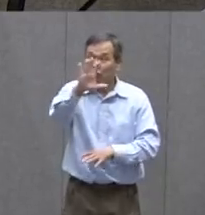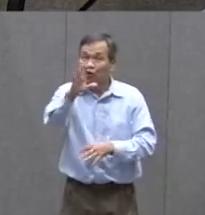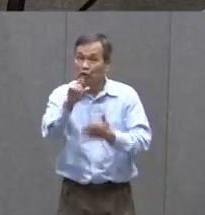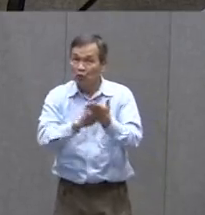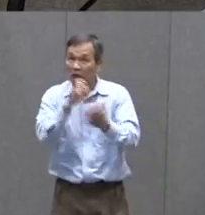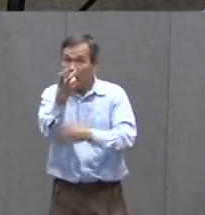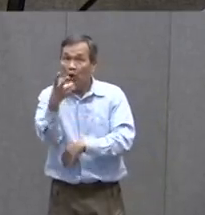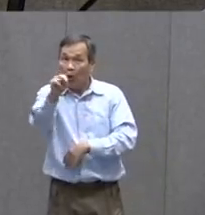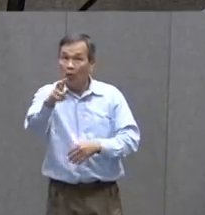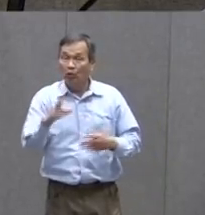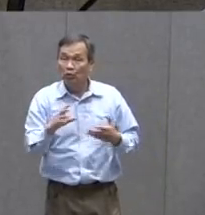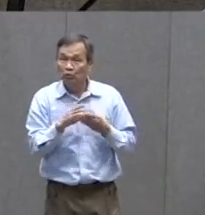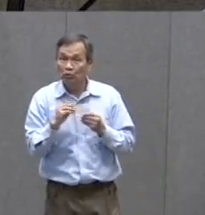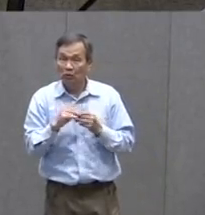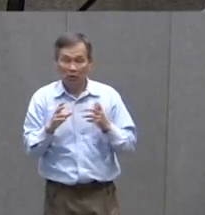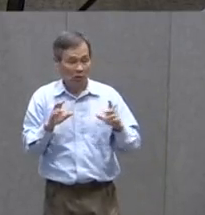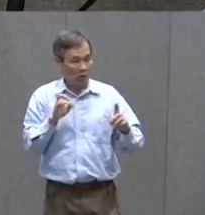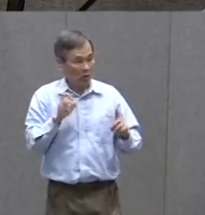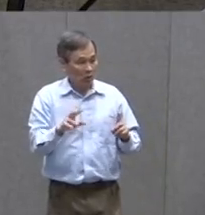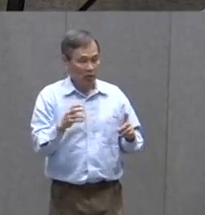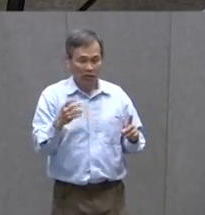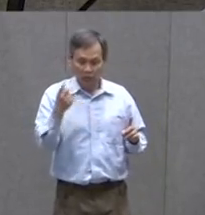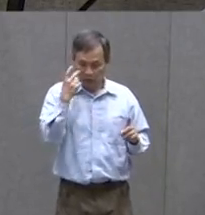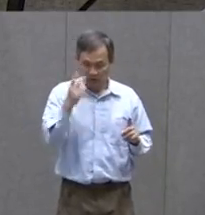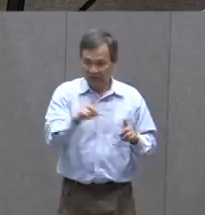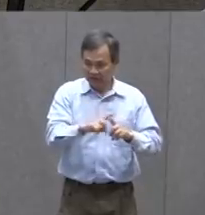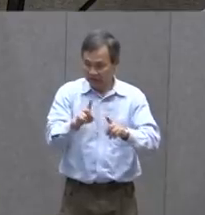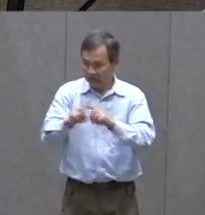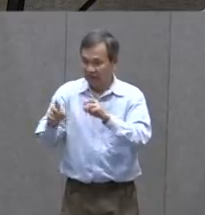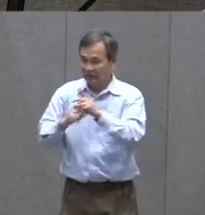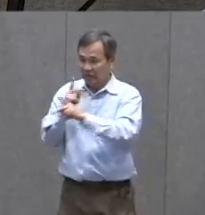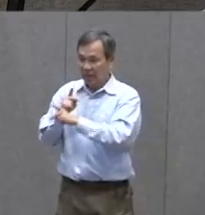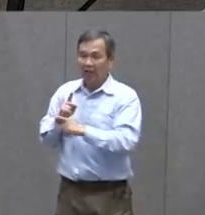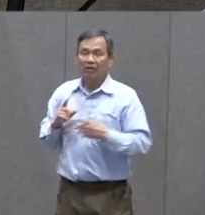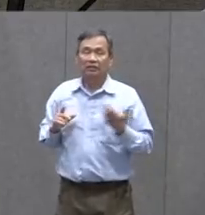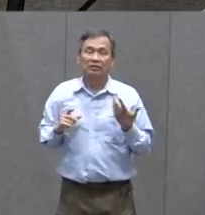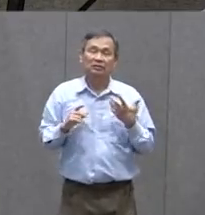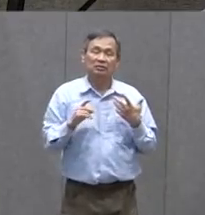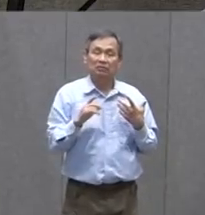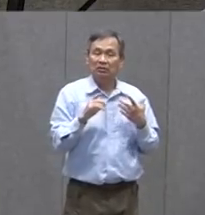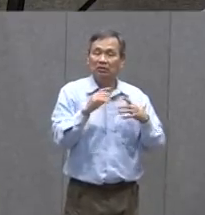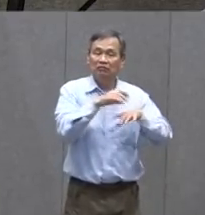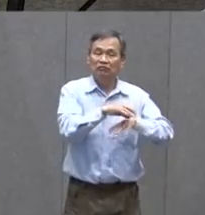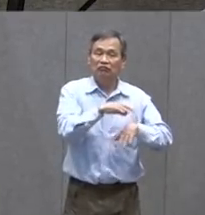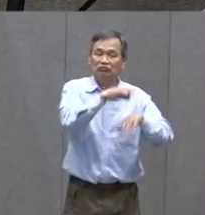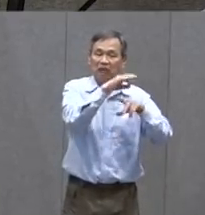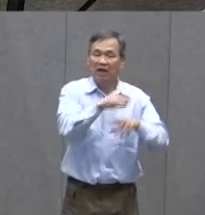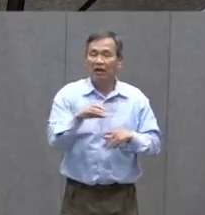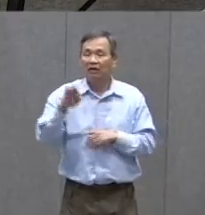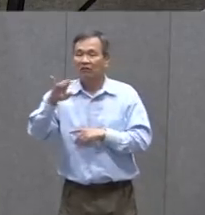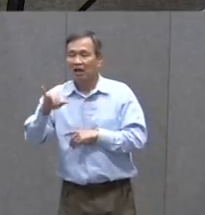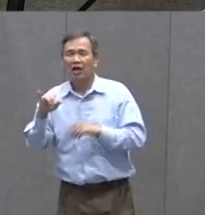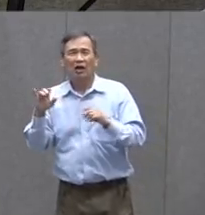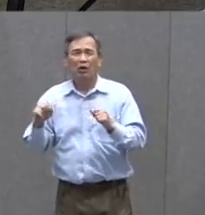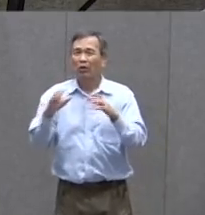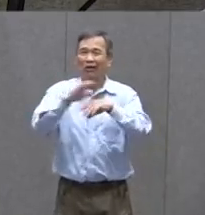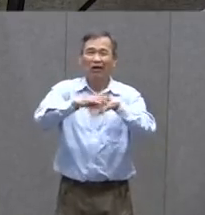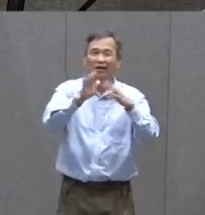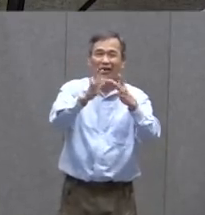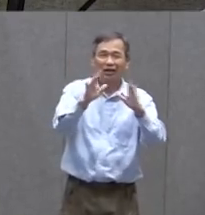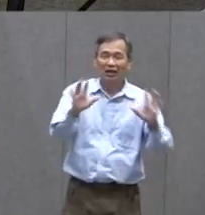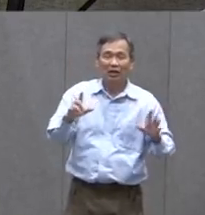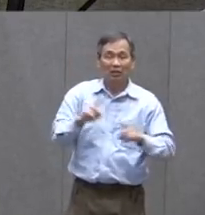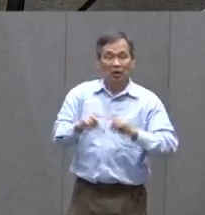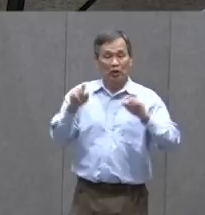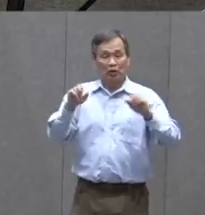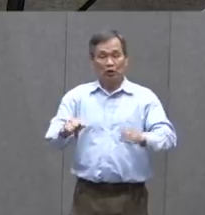Or if you had a copy Of a different version Or if you found it on the internet This might be something But you may want to do A puppet